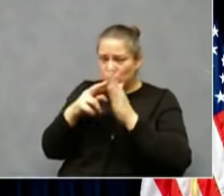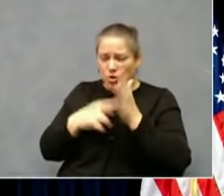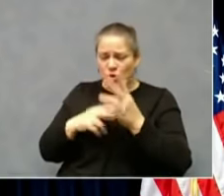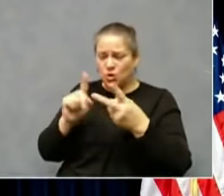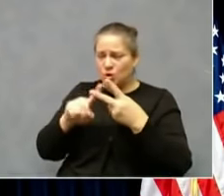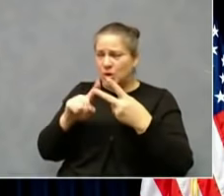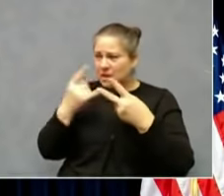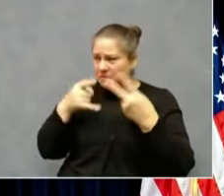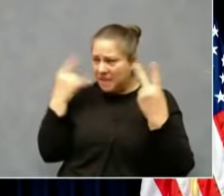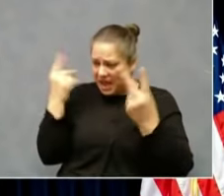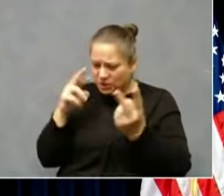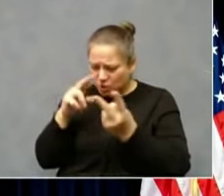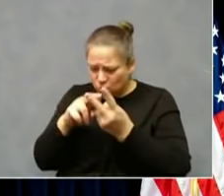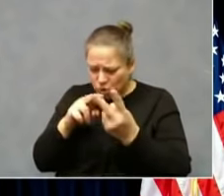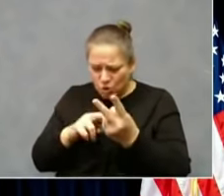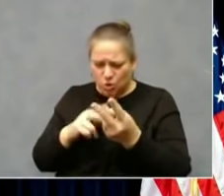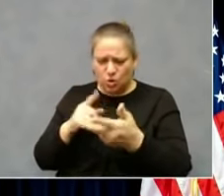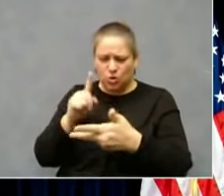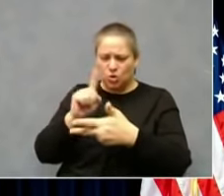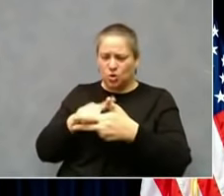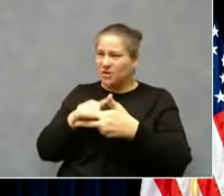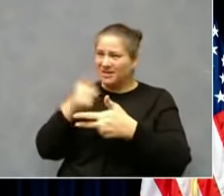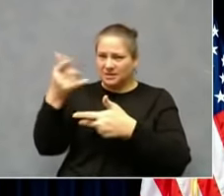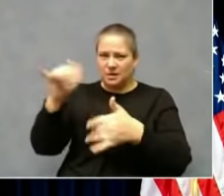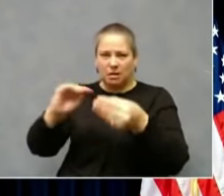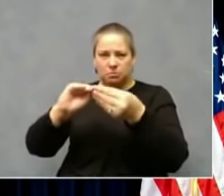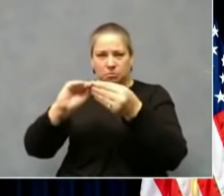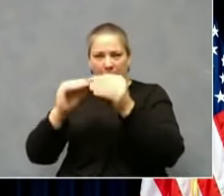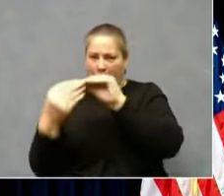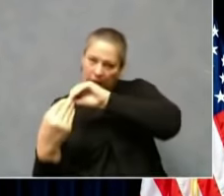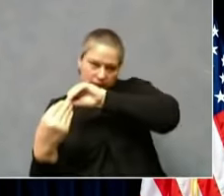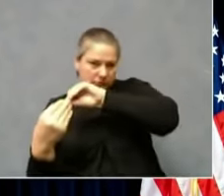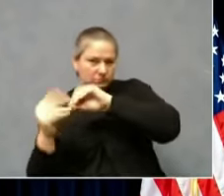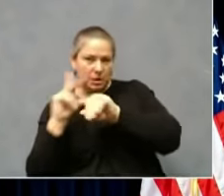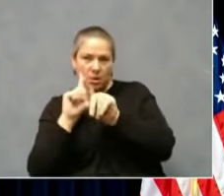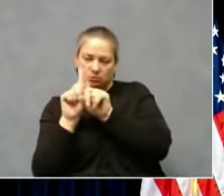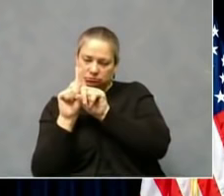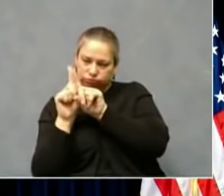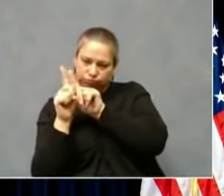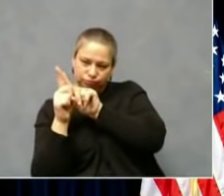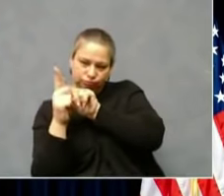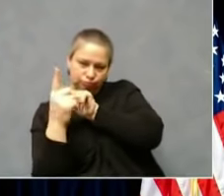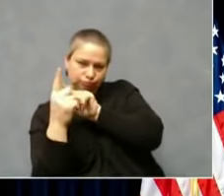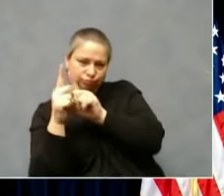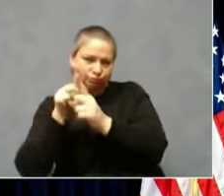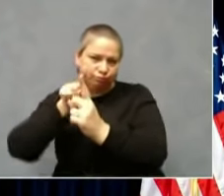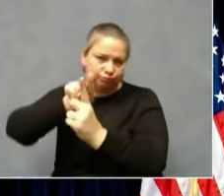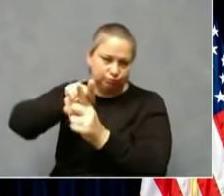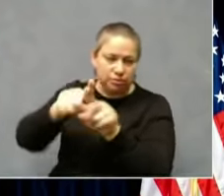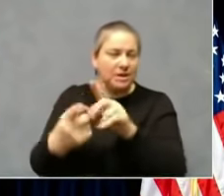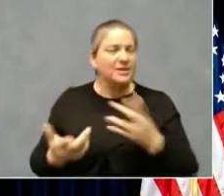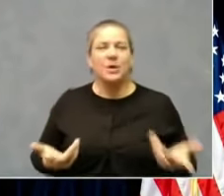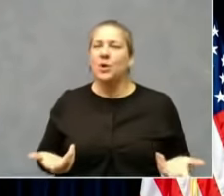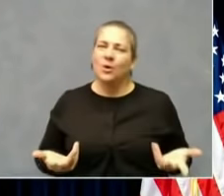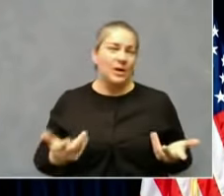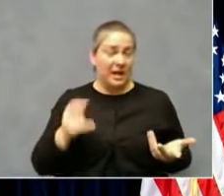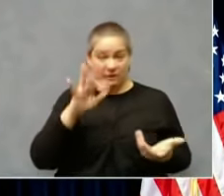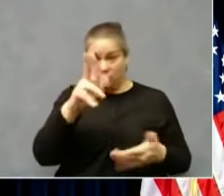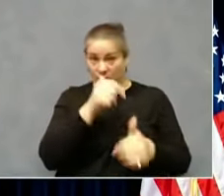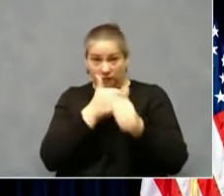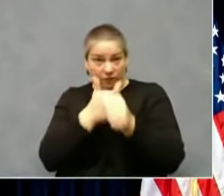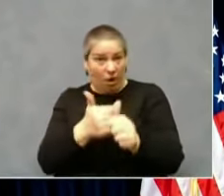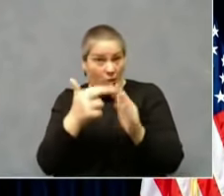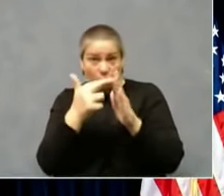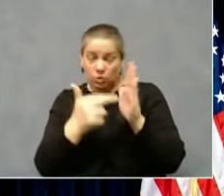but just packed and overrun. So again, if we don't follow the rules that are in place right now, we don't get the outcome that we want.